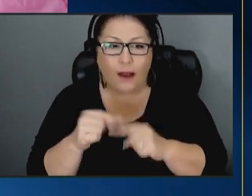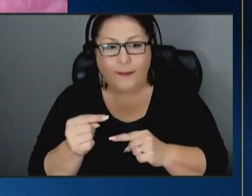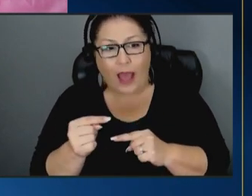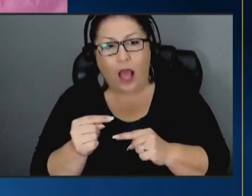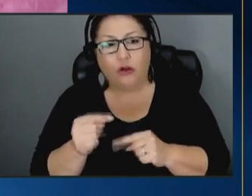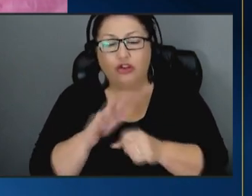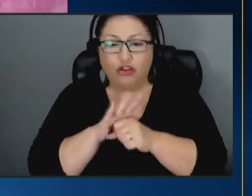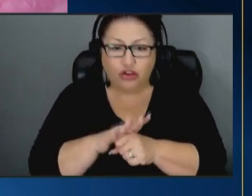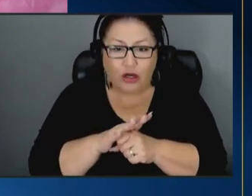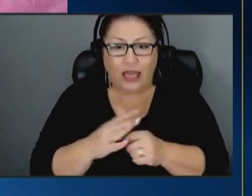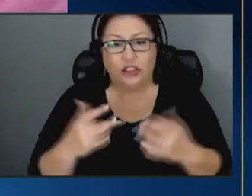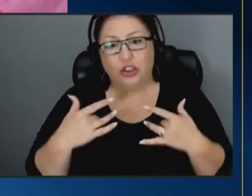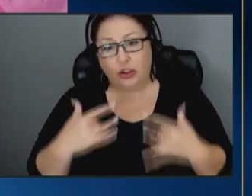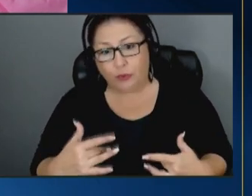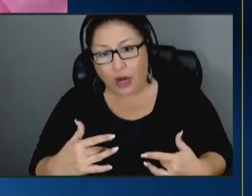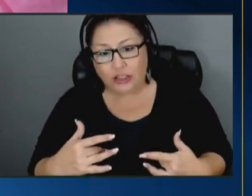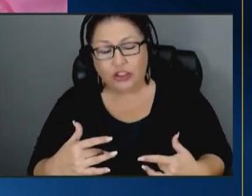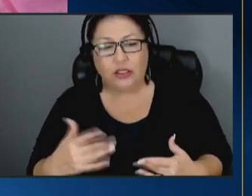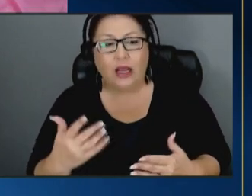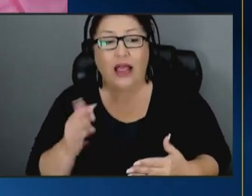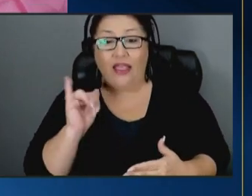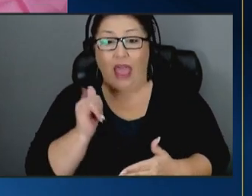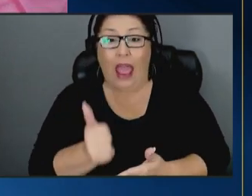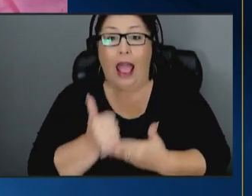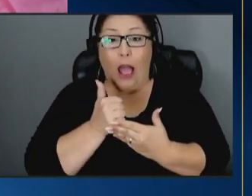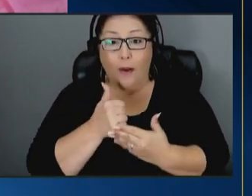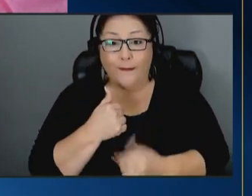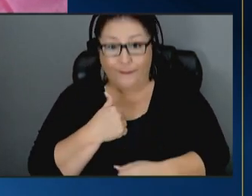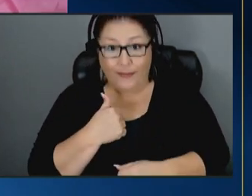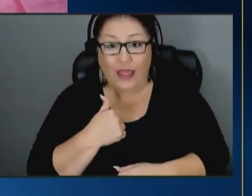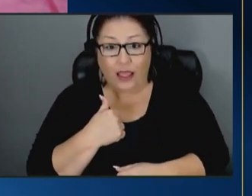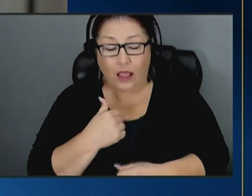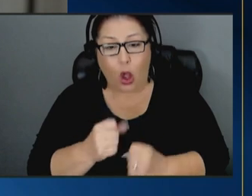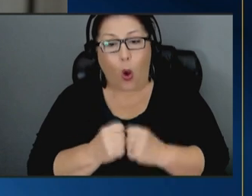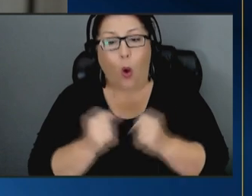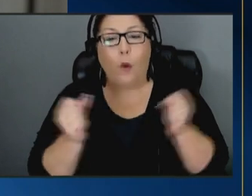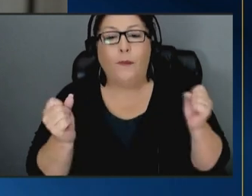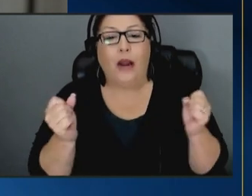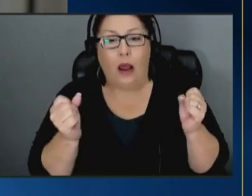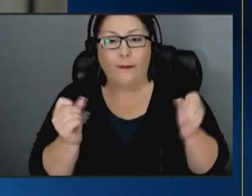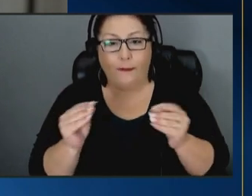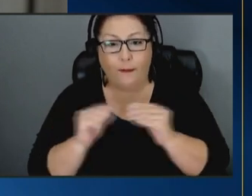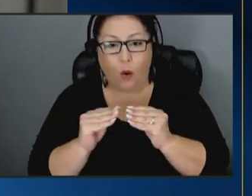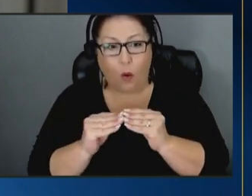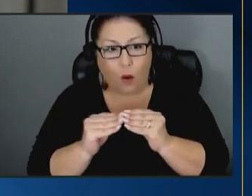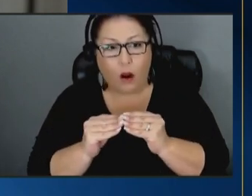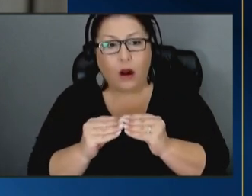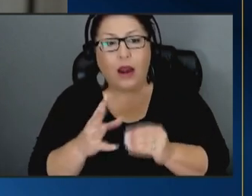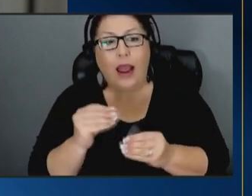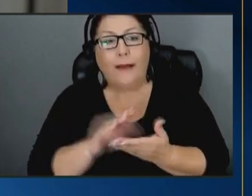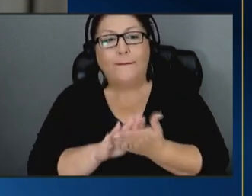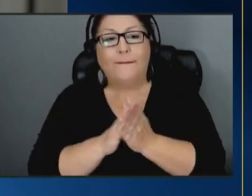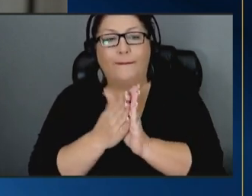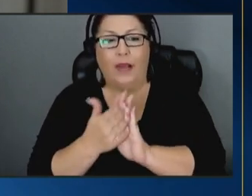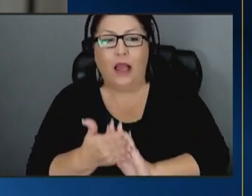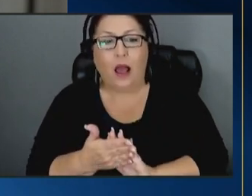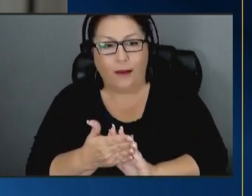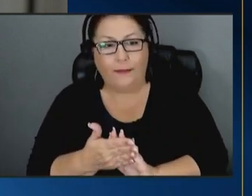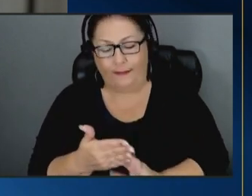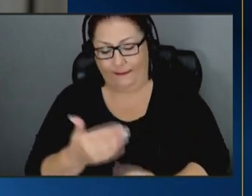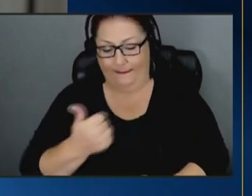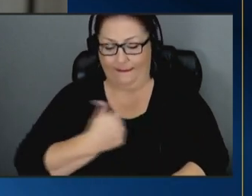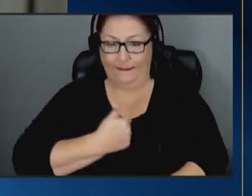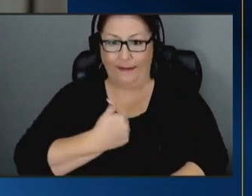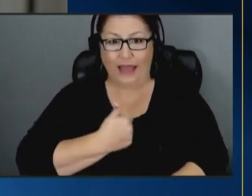depression so it has helped me open up more and helped me become myself